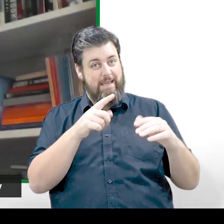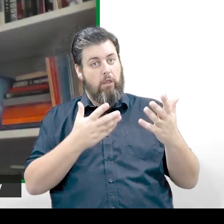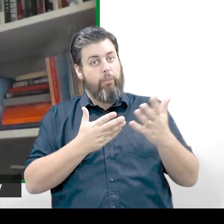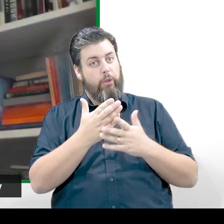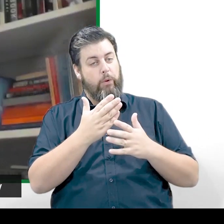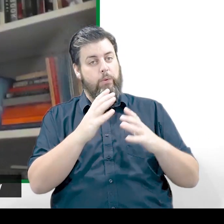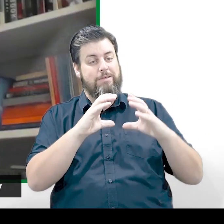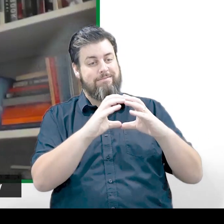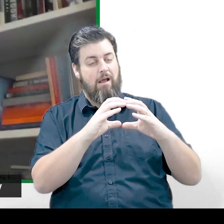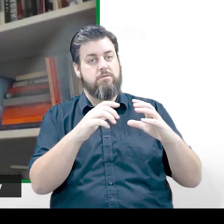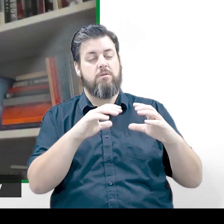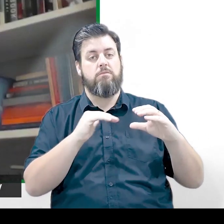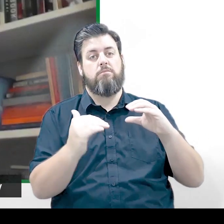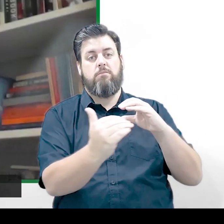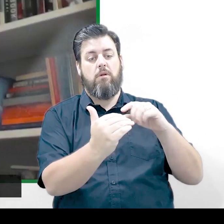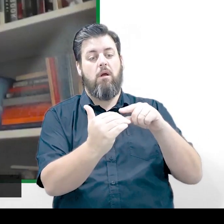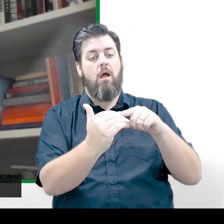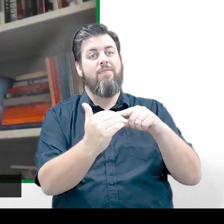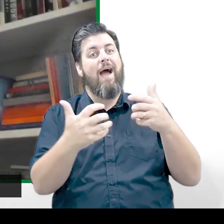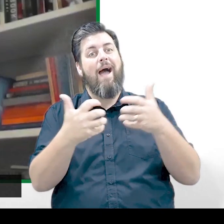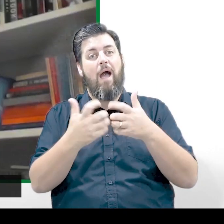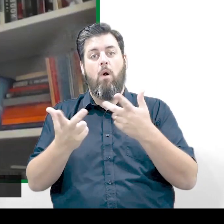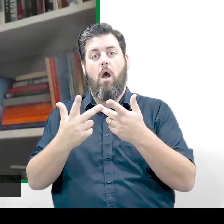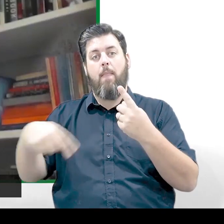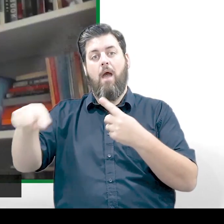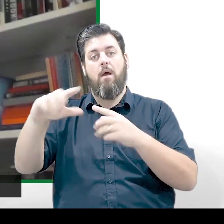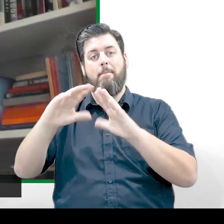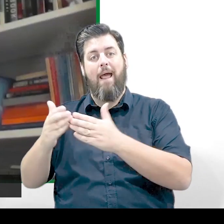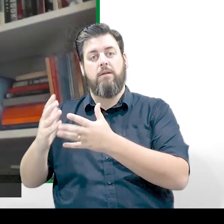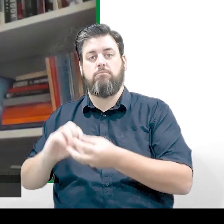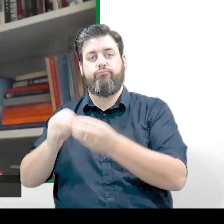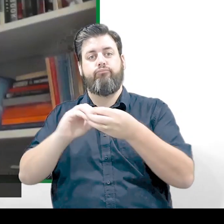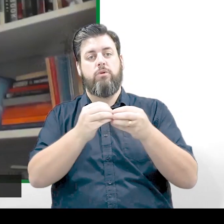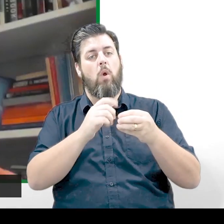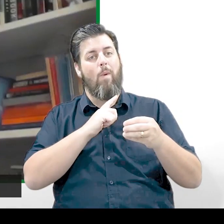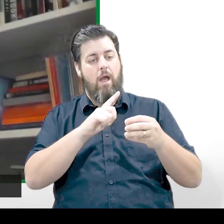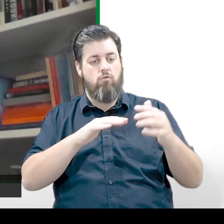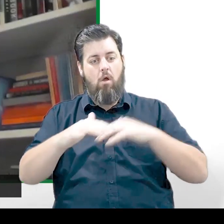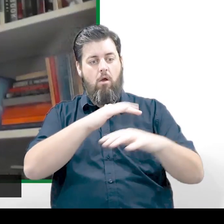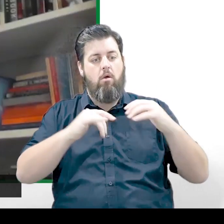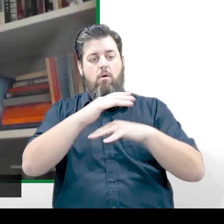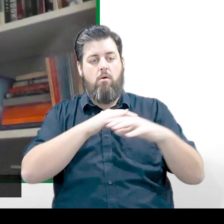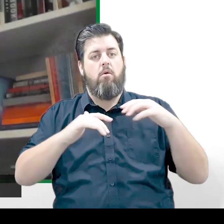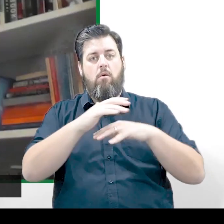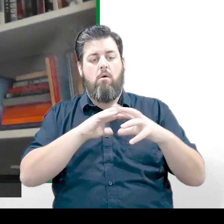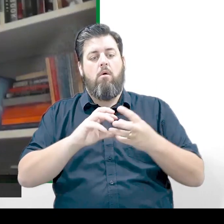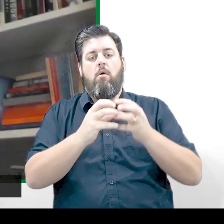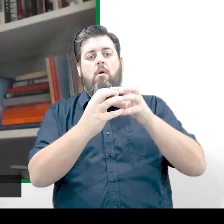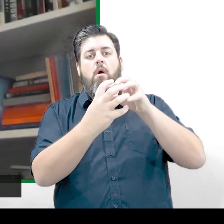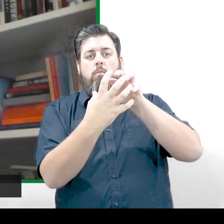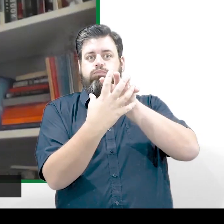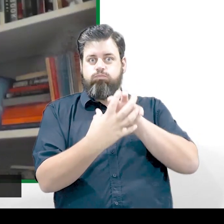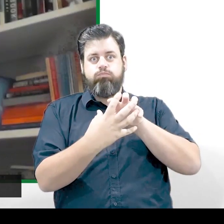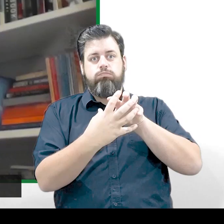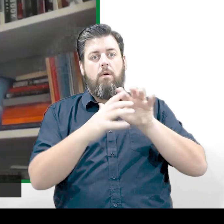in Saturn how all the planets formed, because all those different bits of rock that are swirling around Saturn and make up those